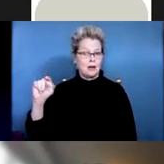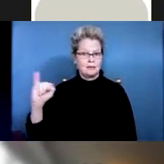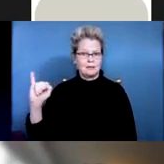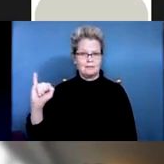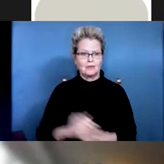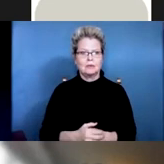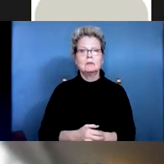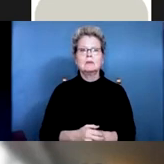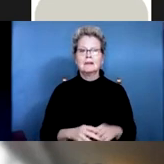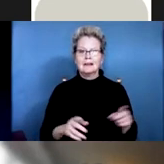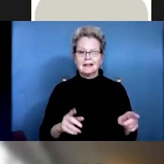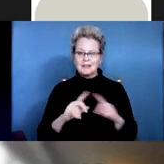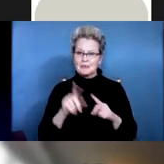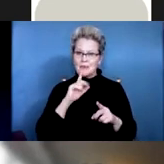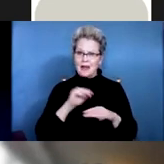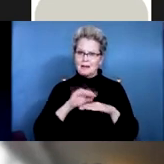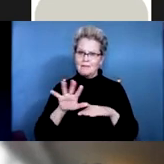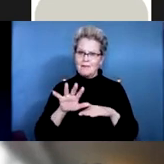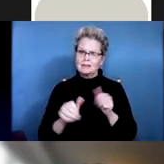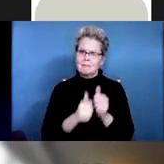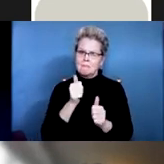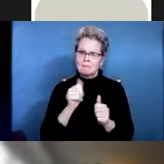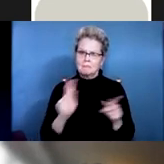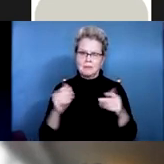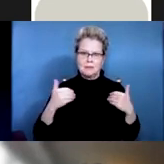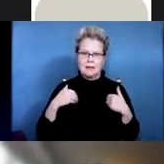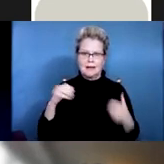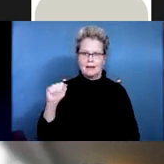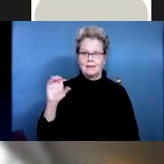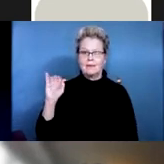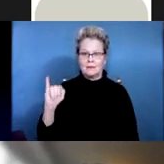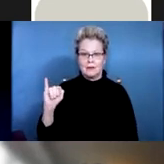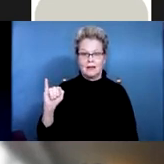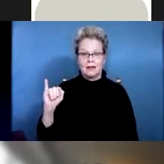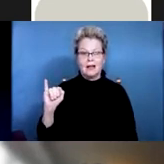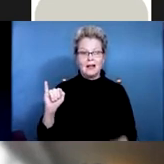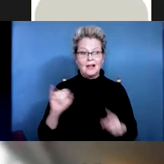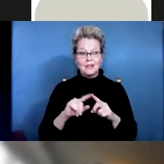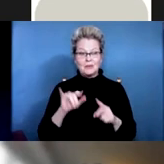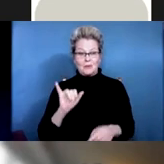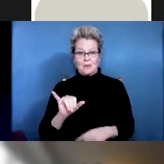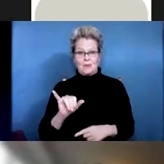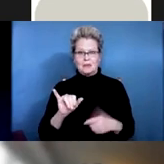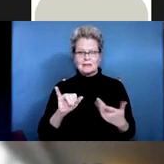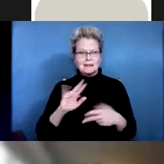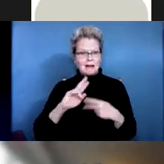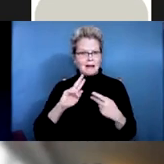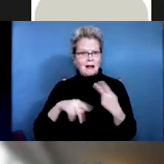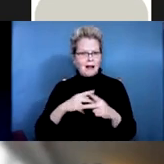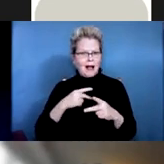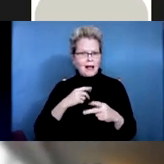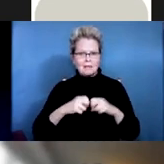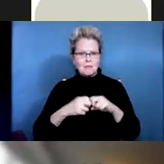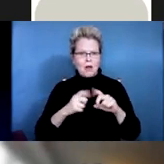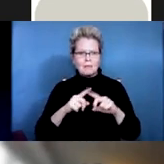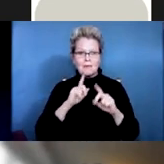It's interesting because the treatment of urinary tract infections today in 2021 is very different from what it was a decade ago,